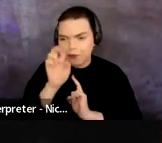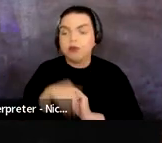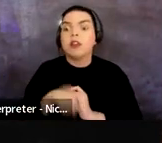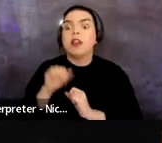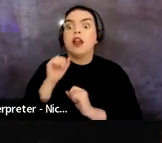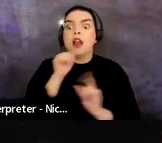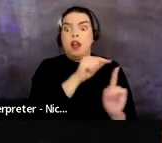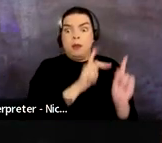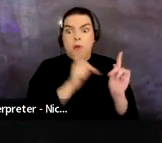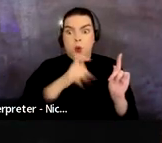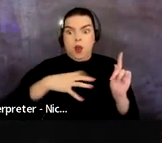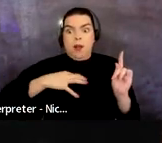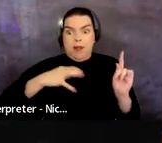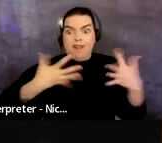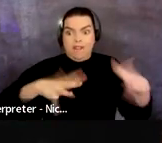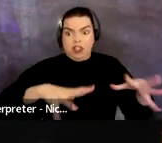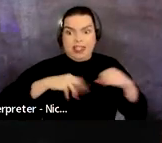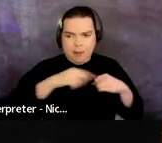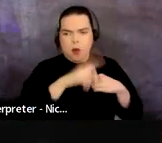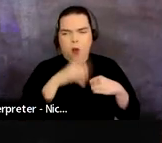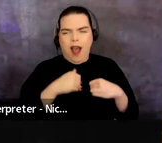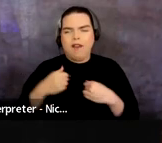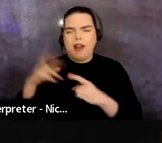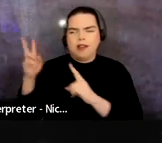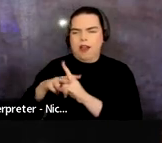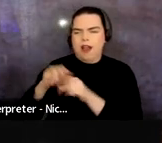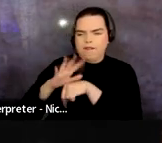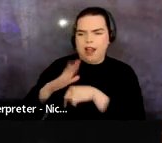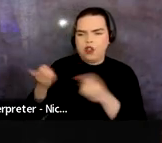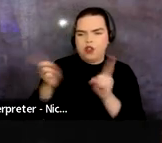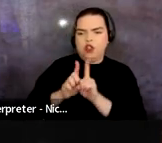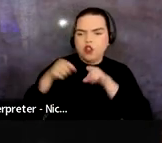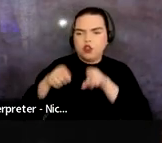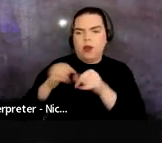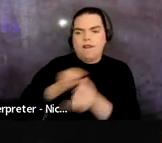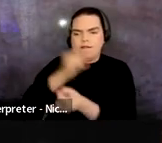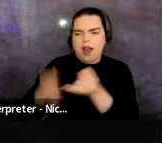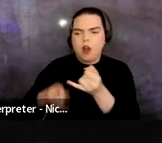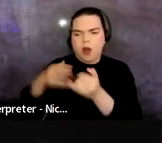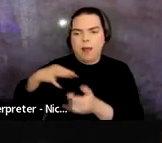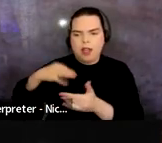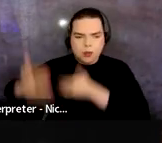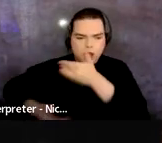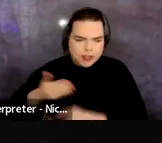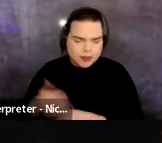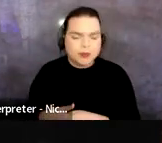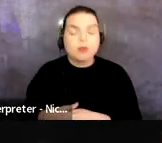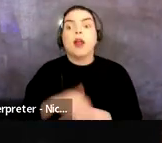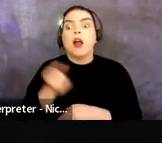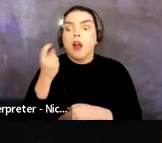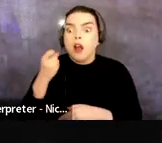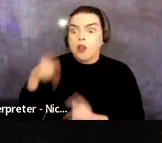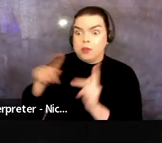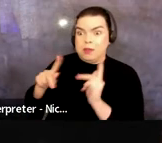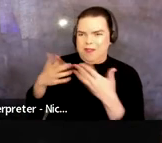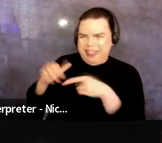advisor on their final application. NTP's advisor panel aligns with NIFA's EDIA commitments